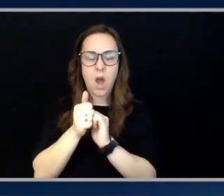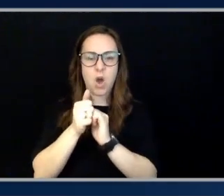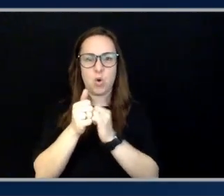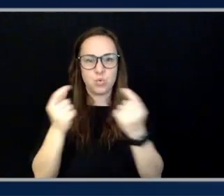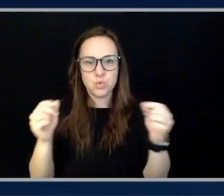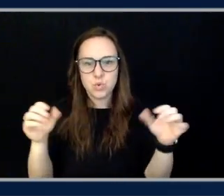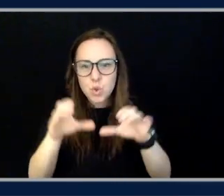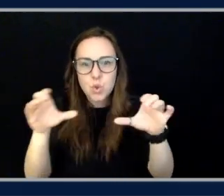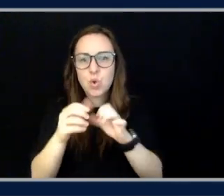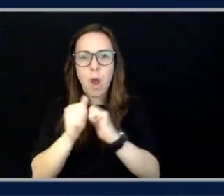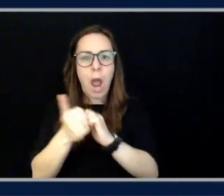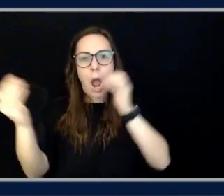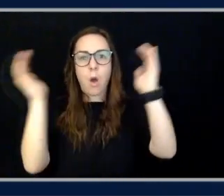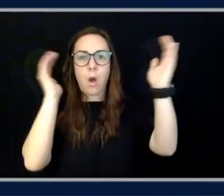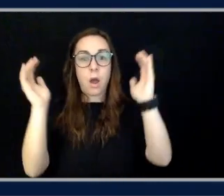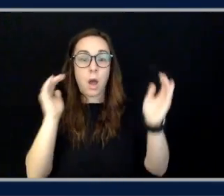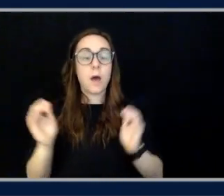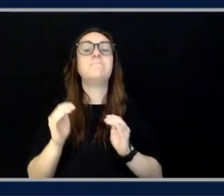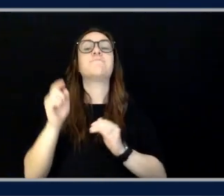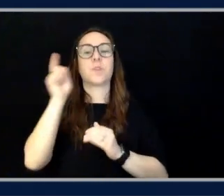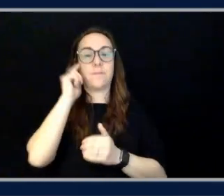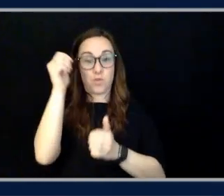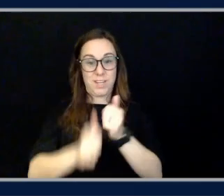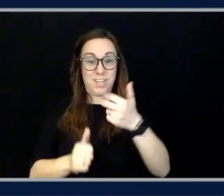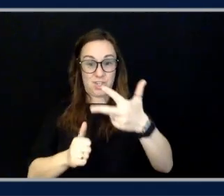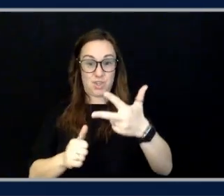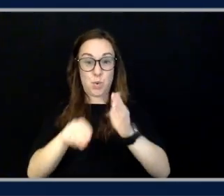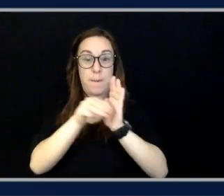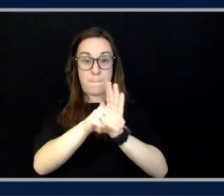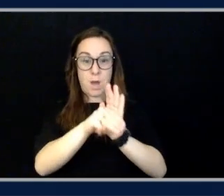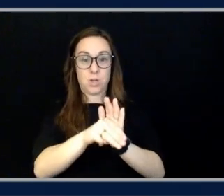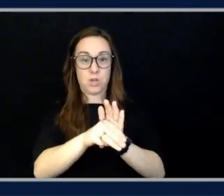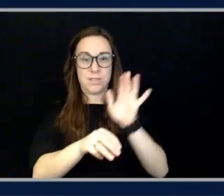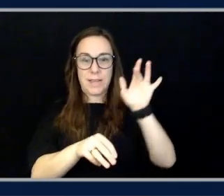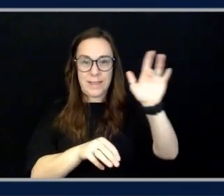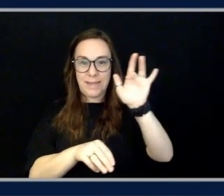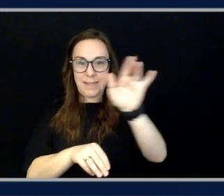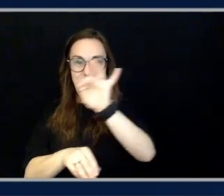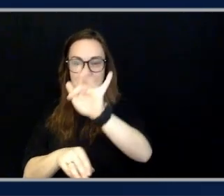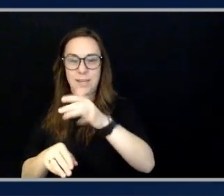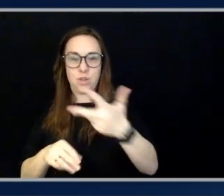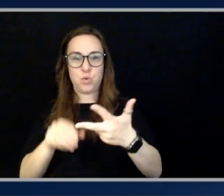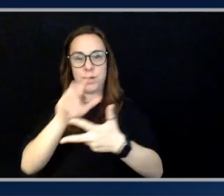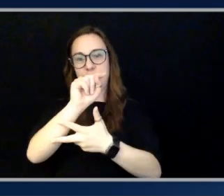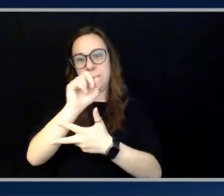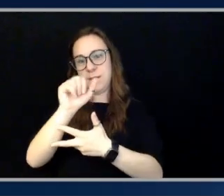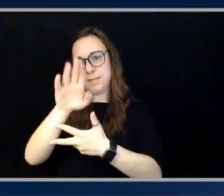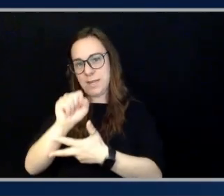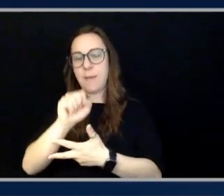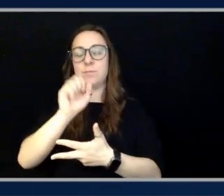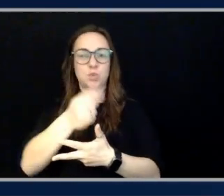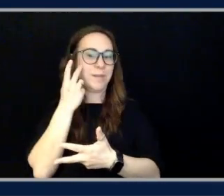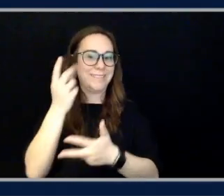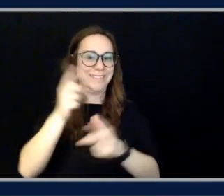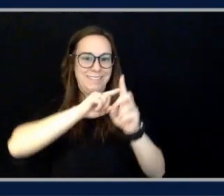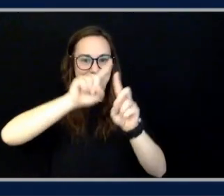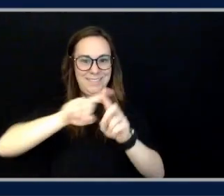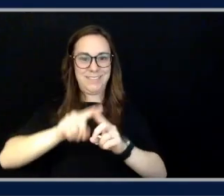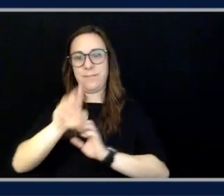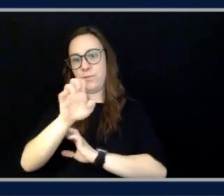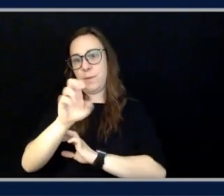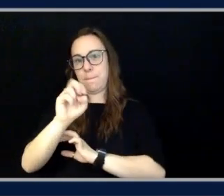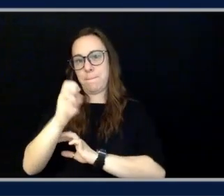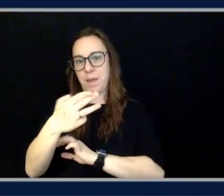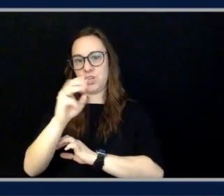you go to this page, you'll see for each of the three models, if you click on each of the tabs, you can see the different benchmarks that have been run and compared against other